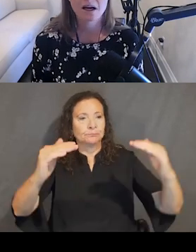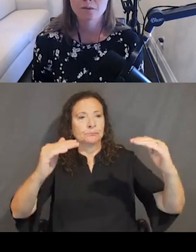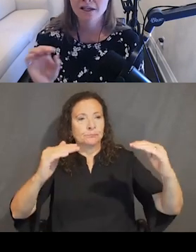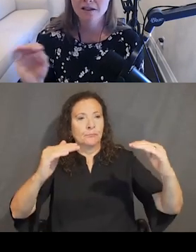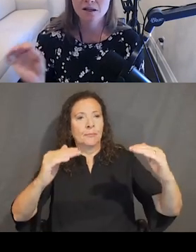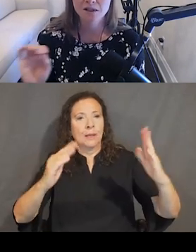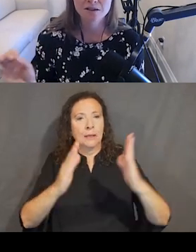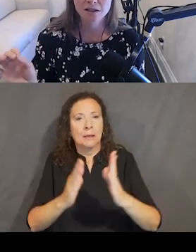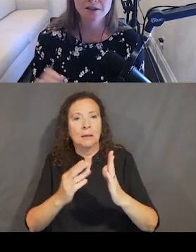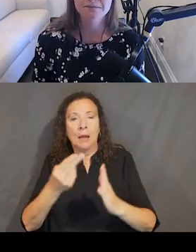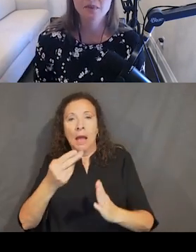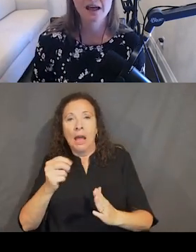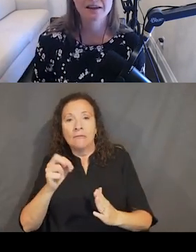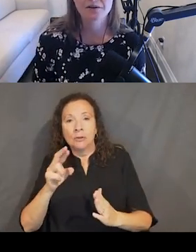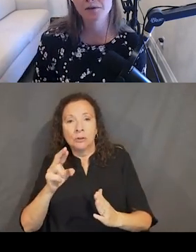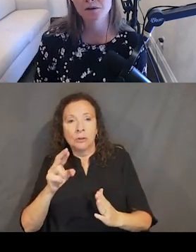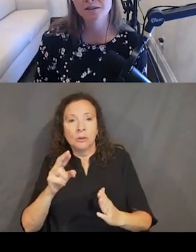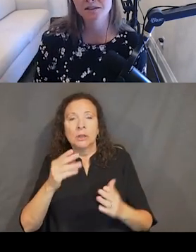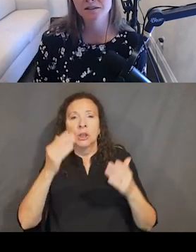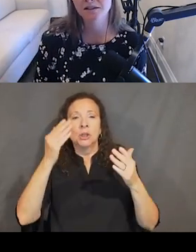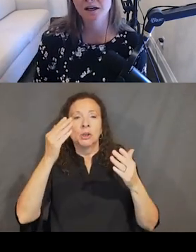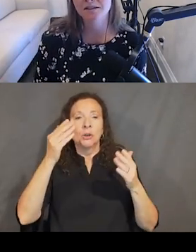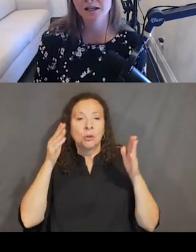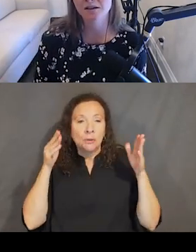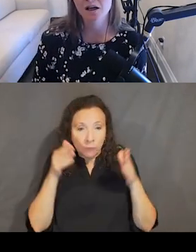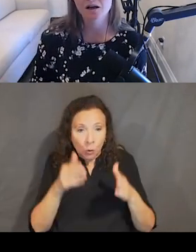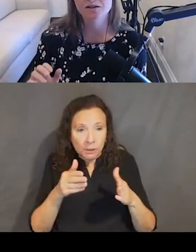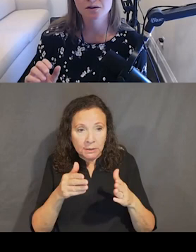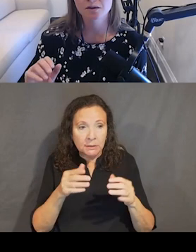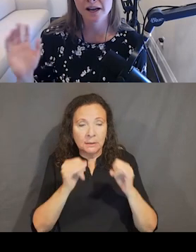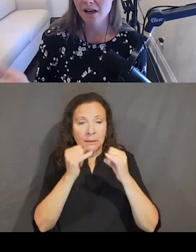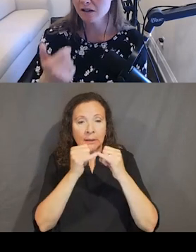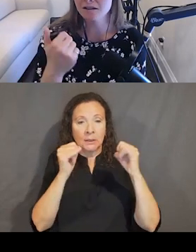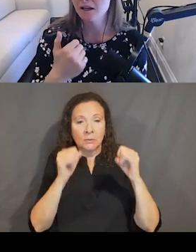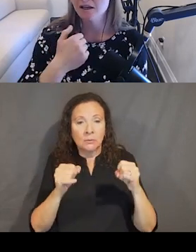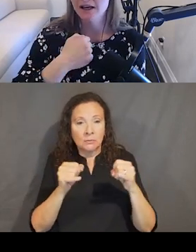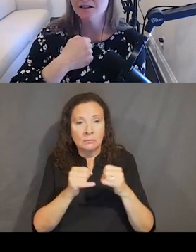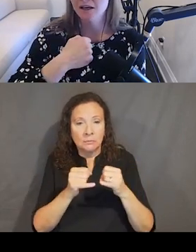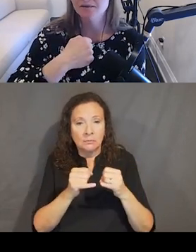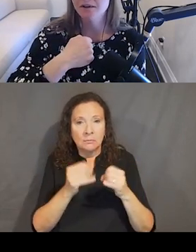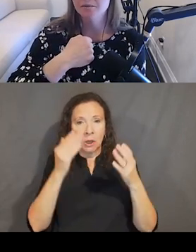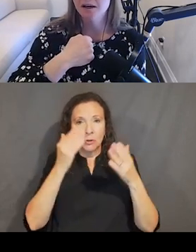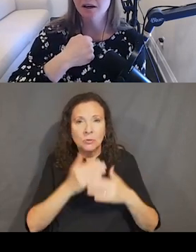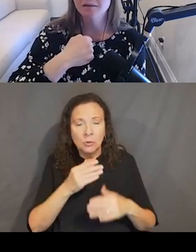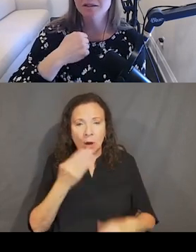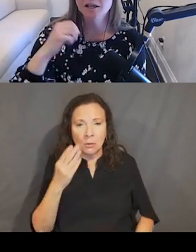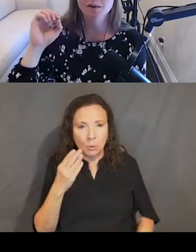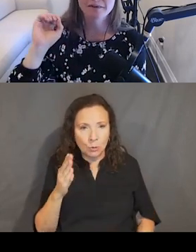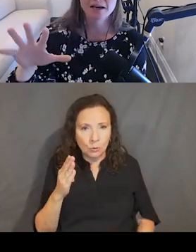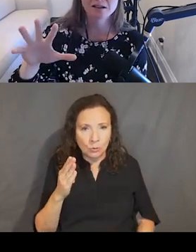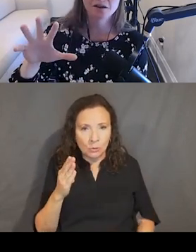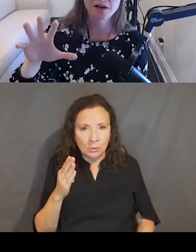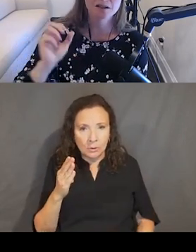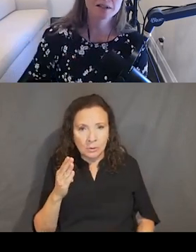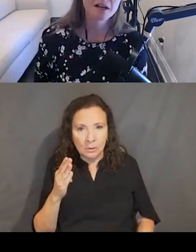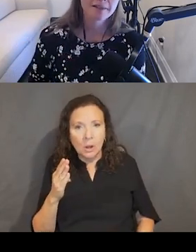and we get a double underline. And then the focus state also inherits that design from the hover state, but